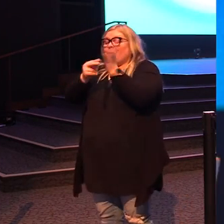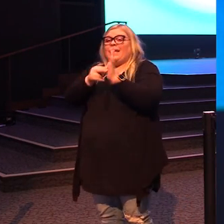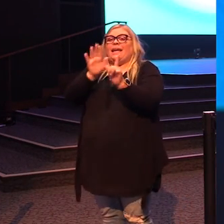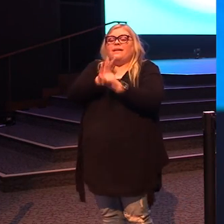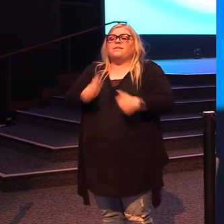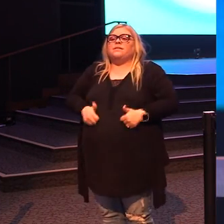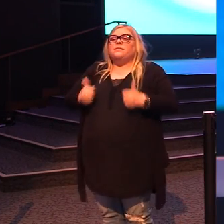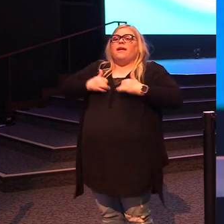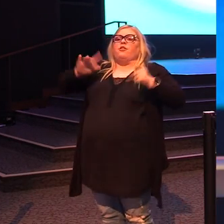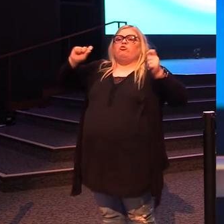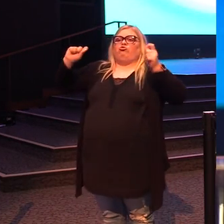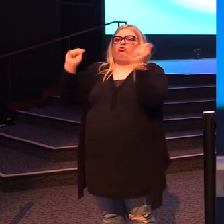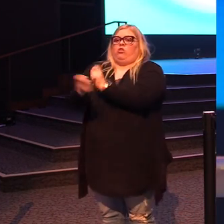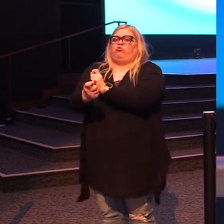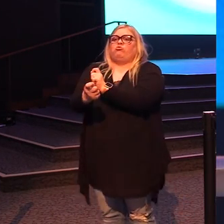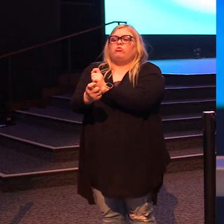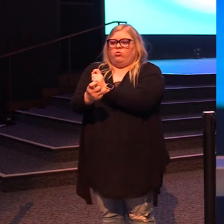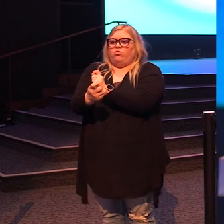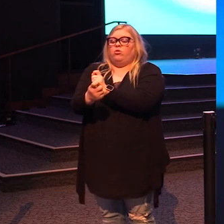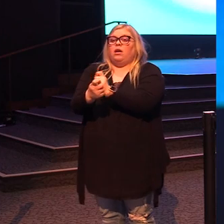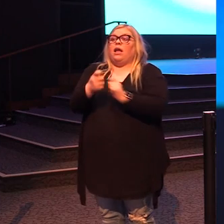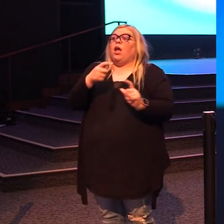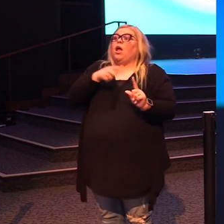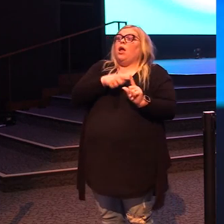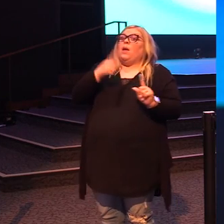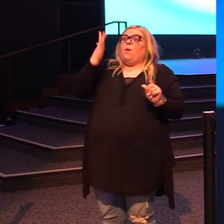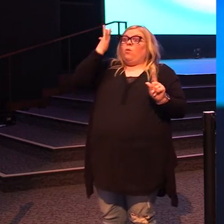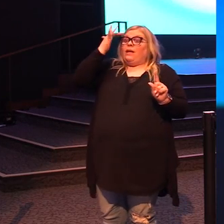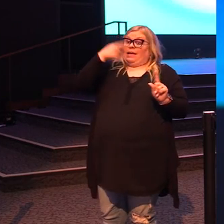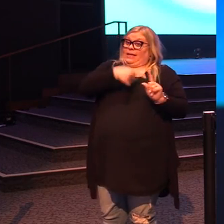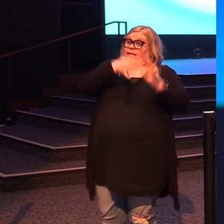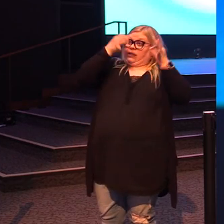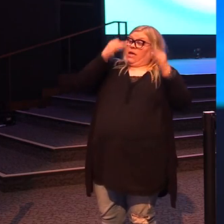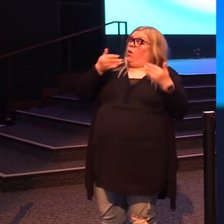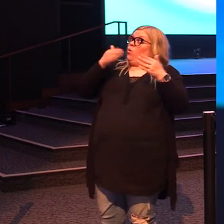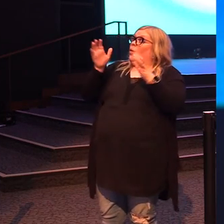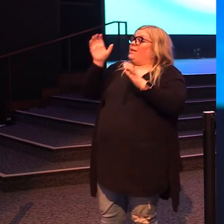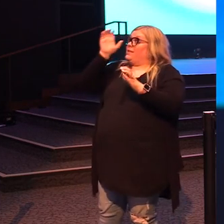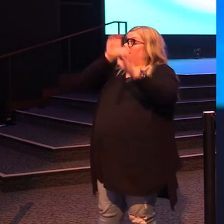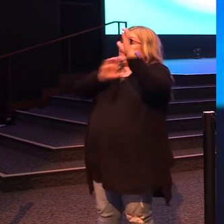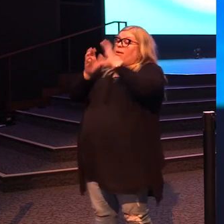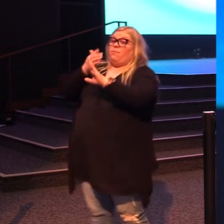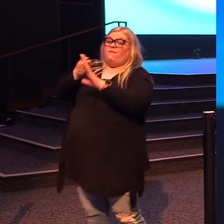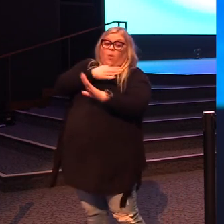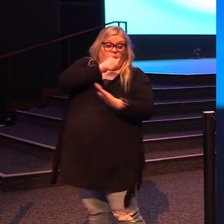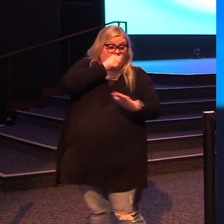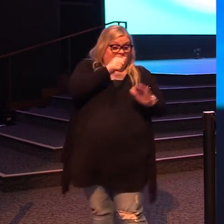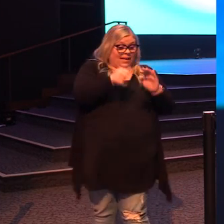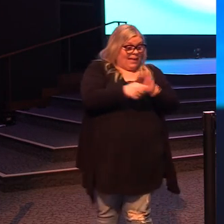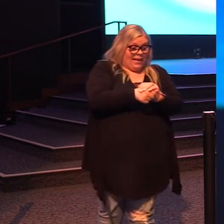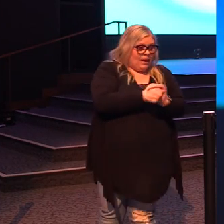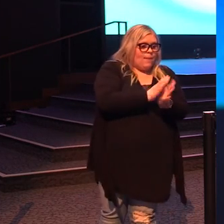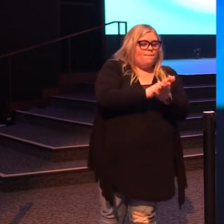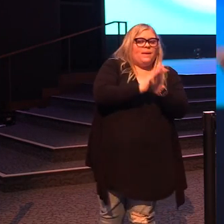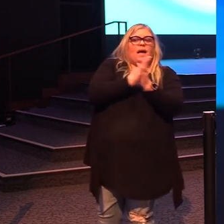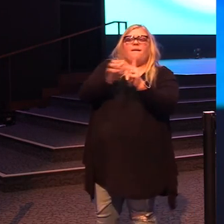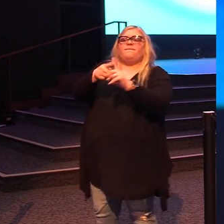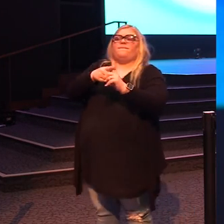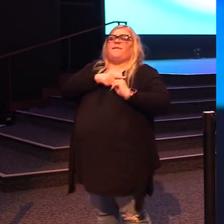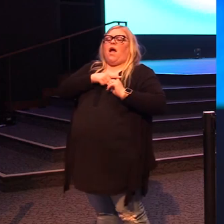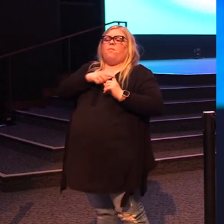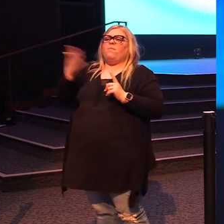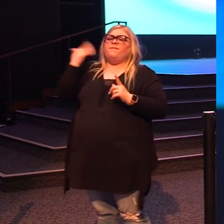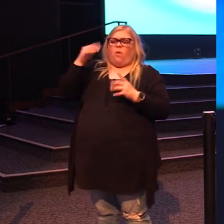life. This man, because he decided to seek, went from being hidden to being found, from being